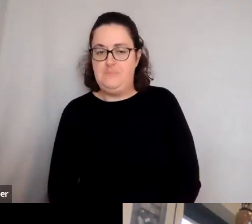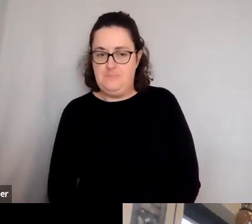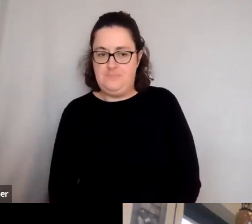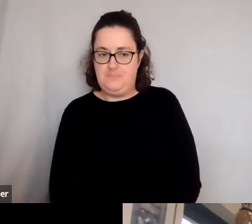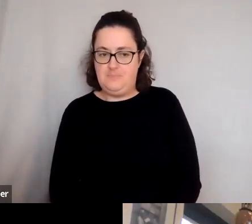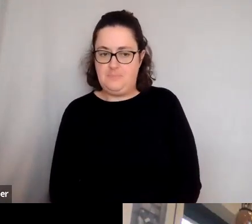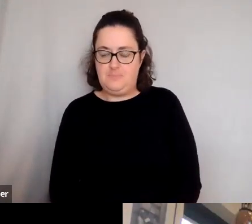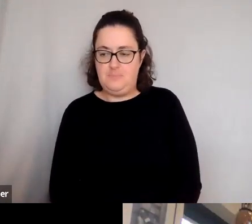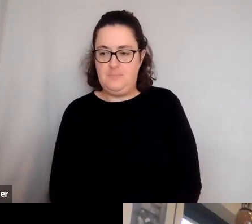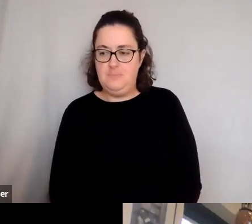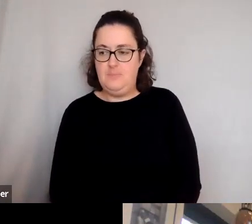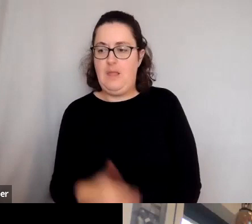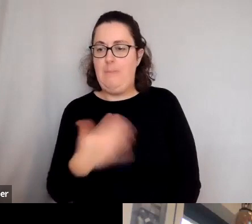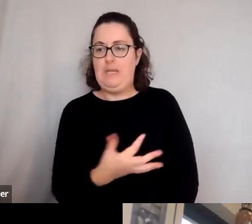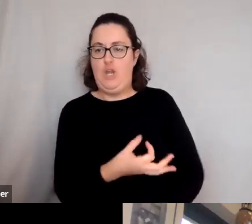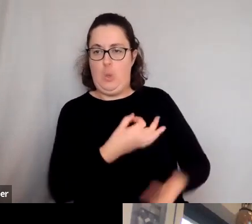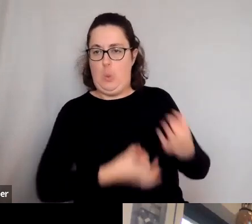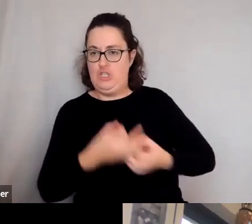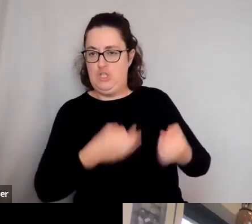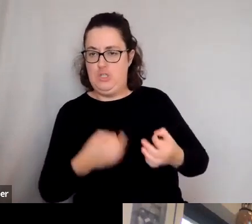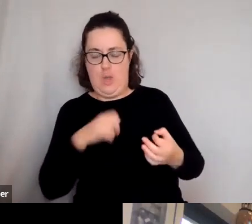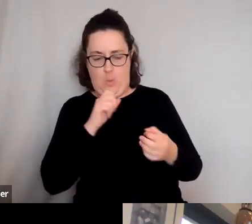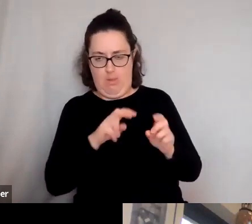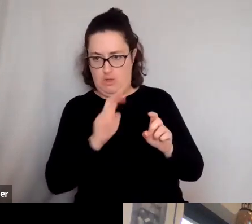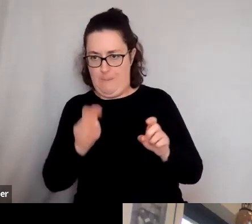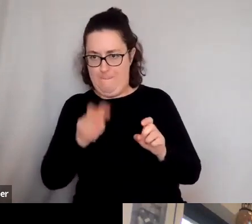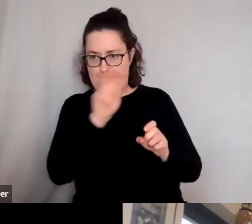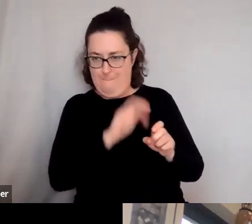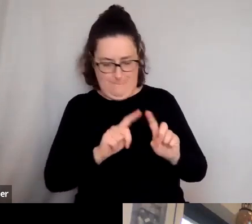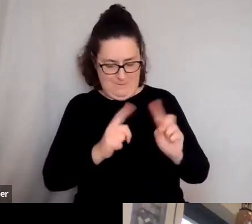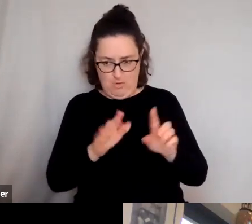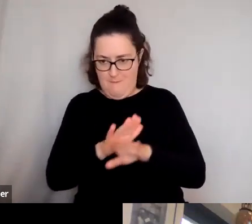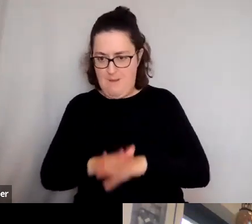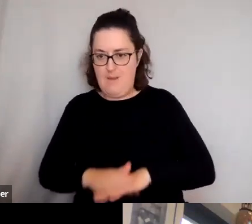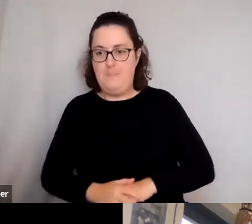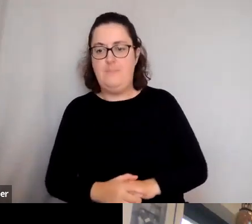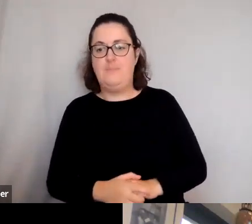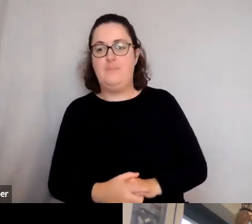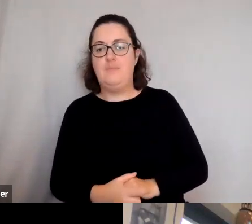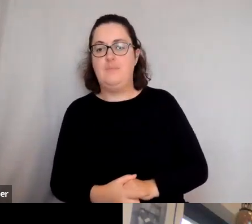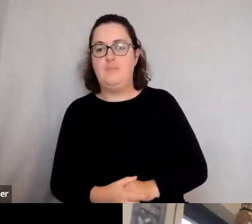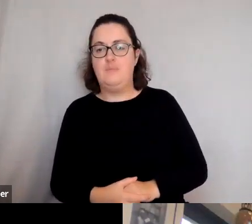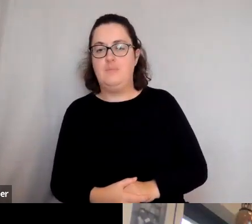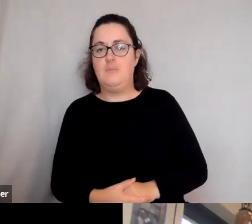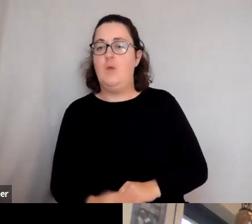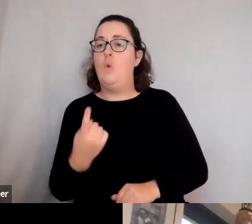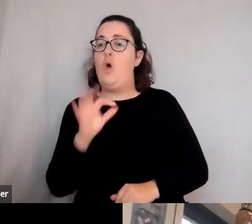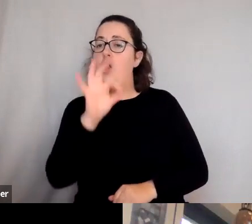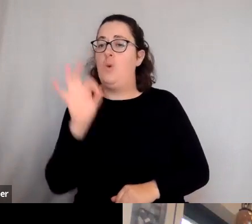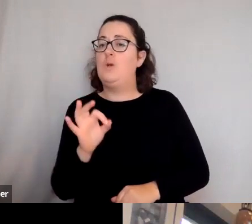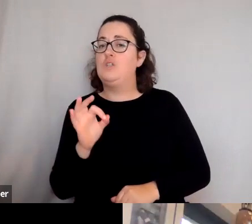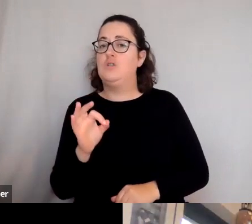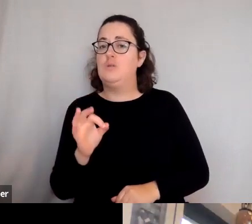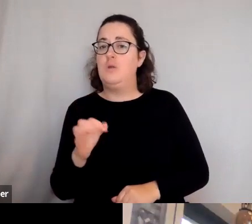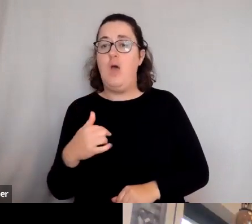a number of very good questions will be coming up. I'm going to dive around a little bit at the moment. Um, one, one question is very practical. I'm new